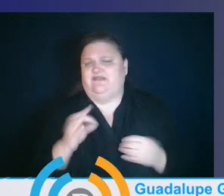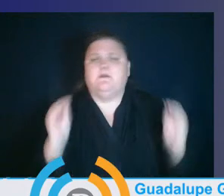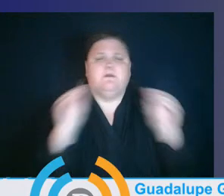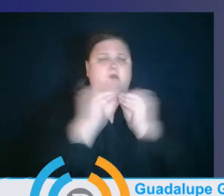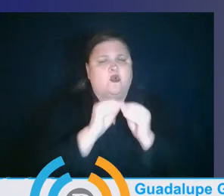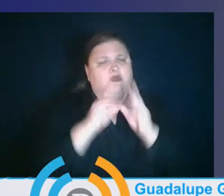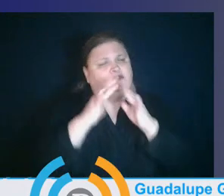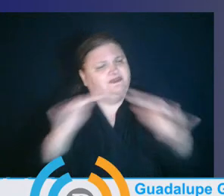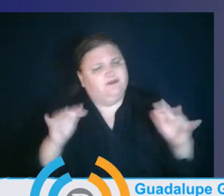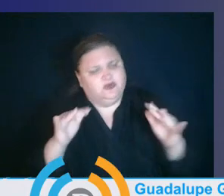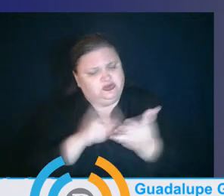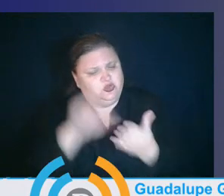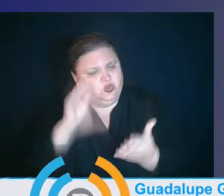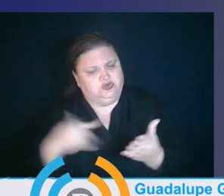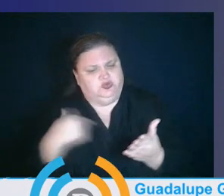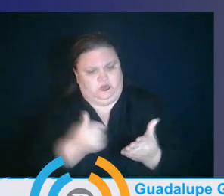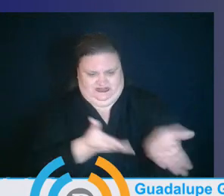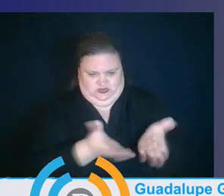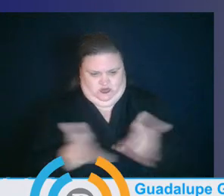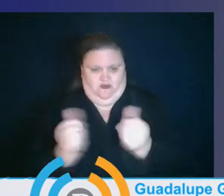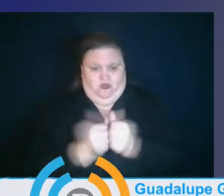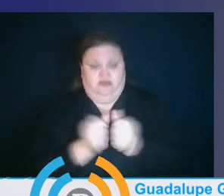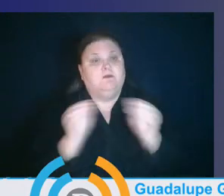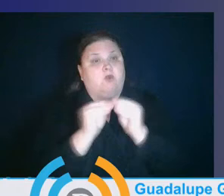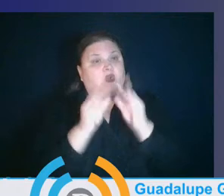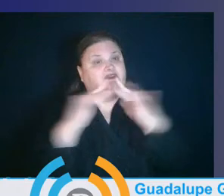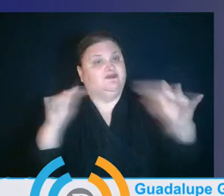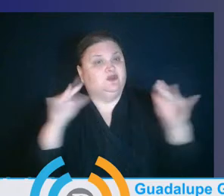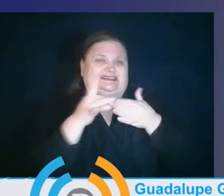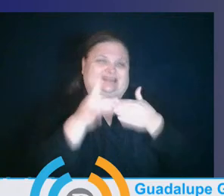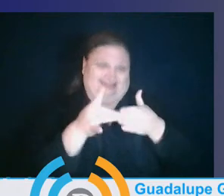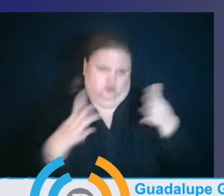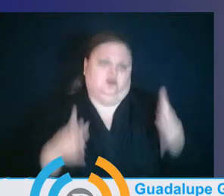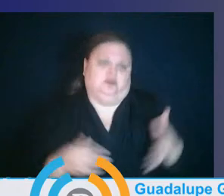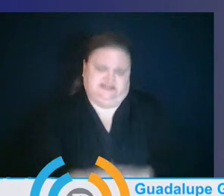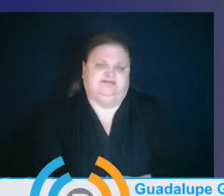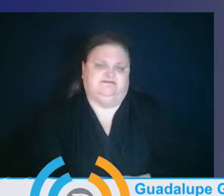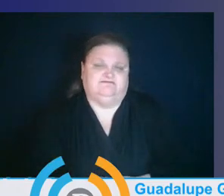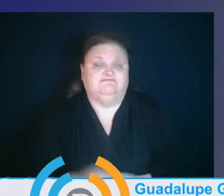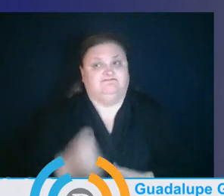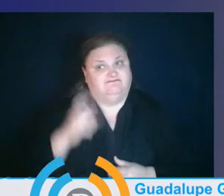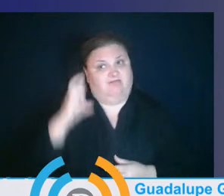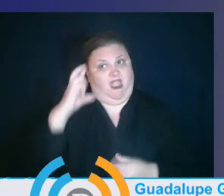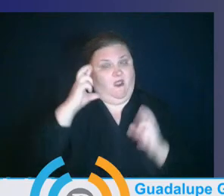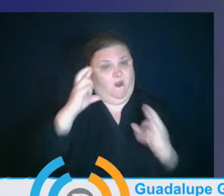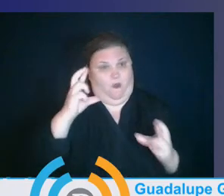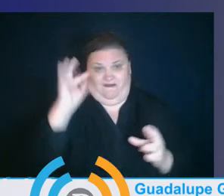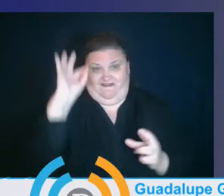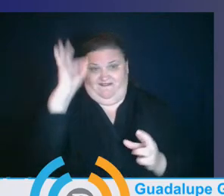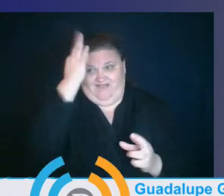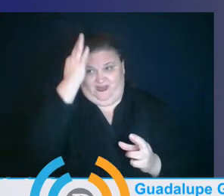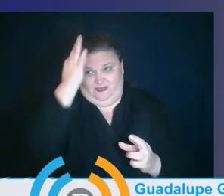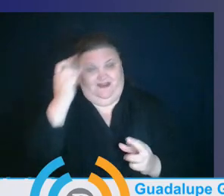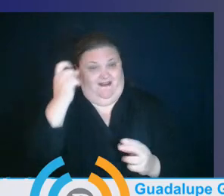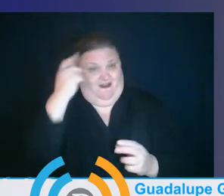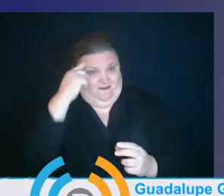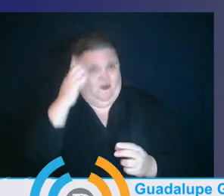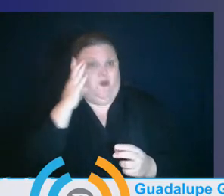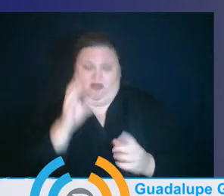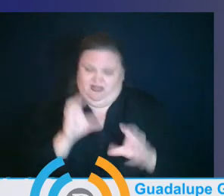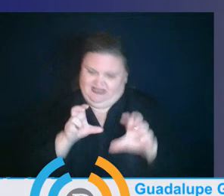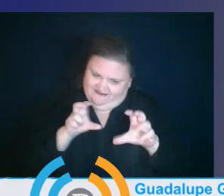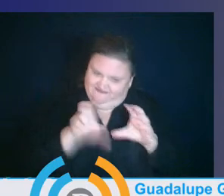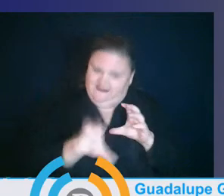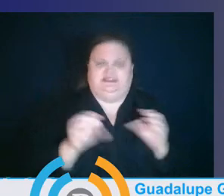we serve. And so I hope that the federal government, you know, walks the talk and invests amplified monies in title